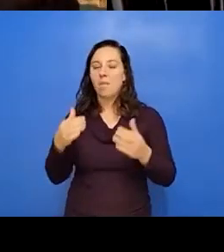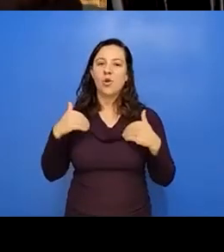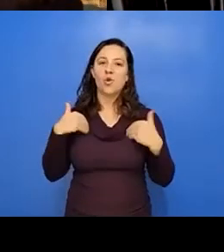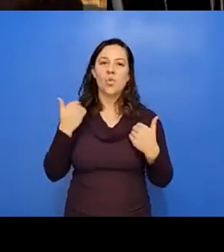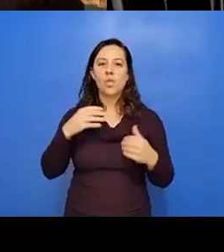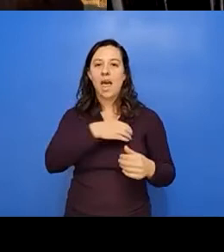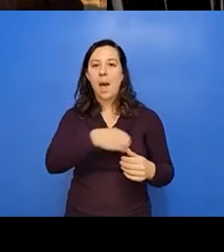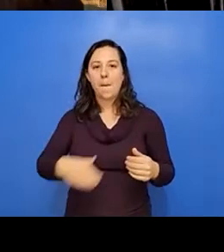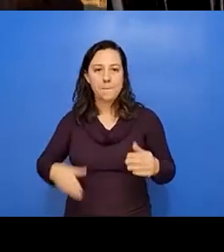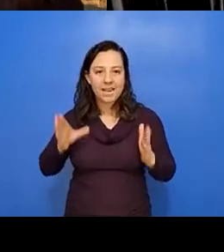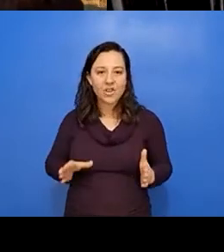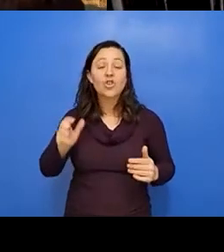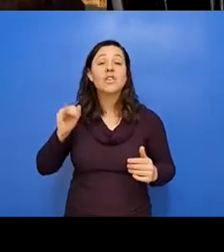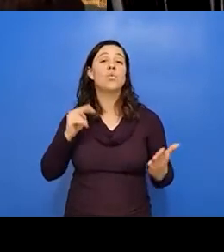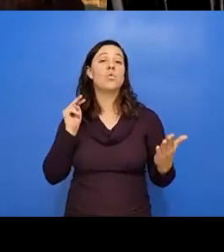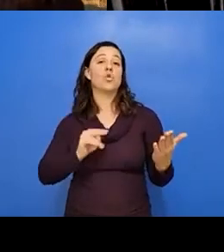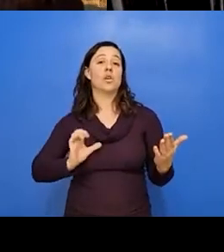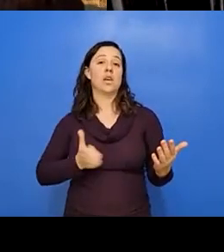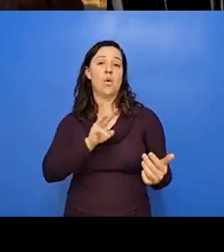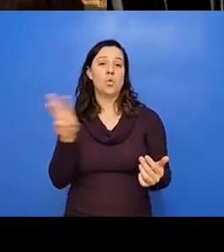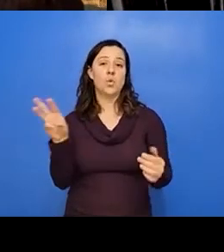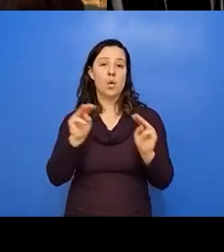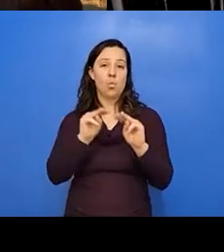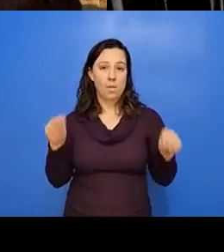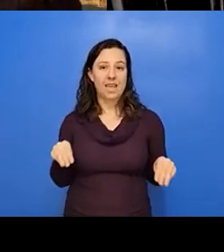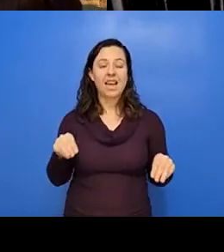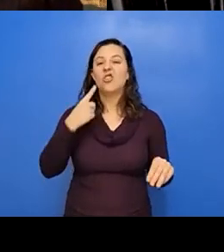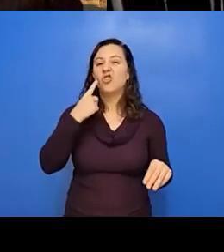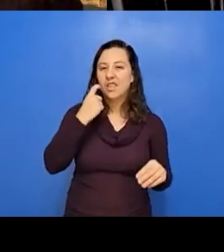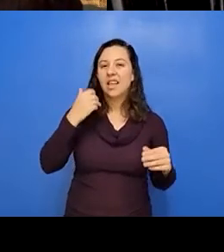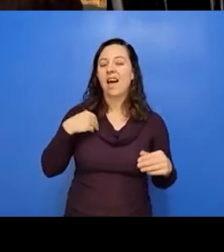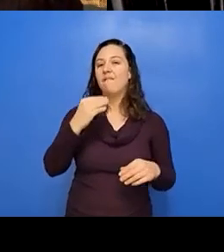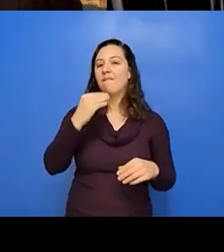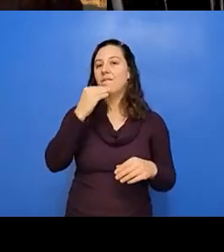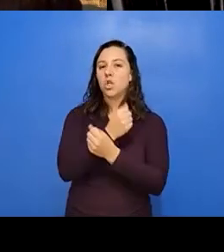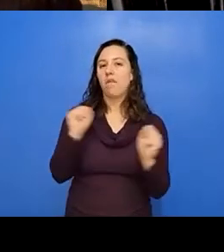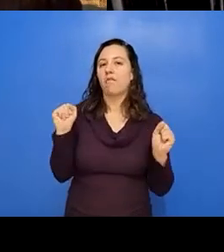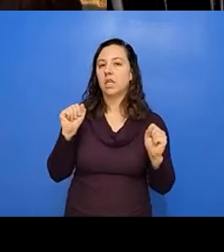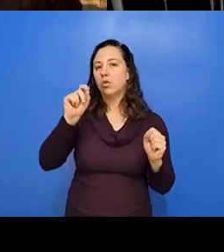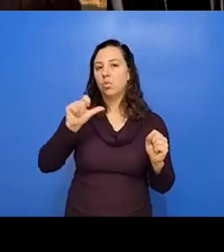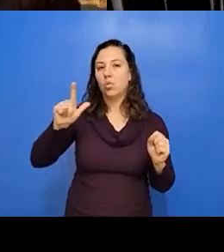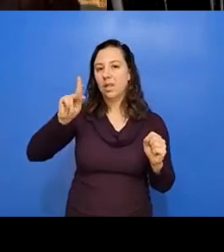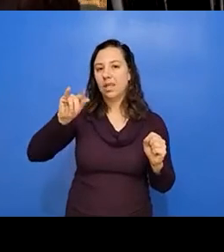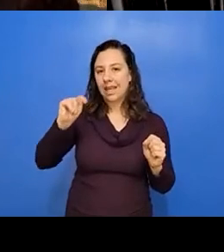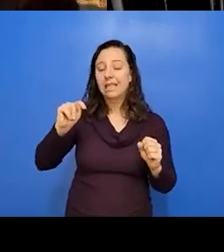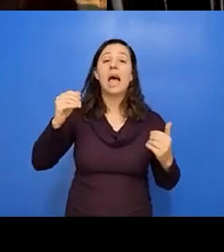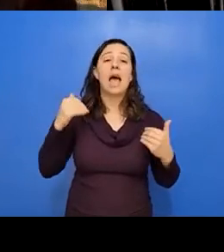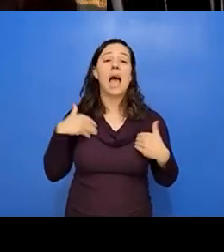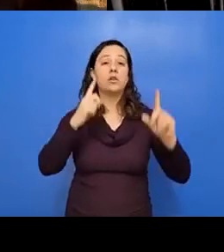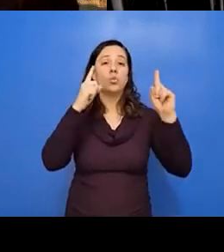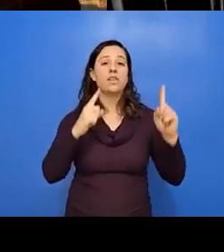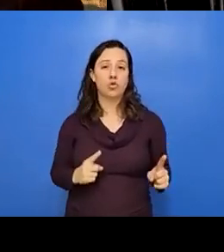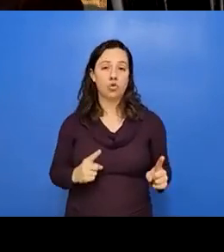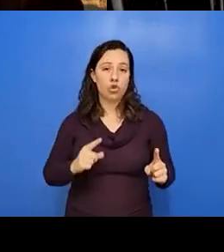website, they just came out with the food sovereignty toolkit. Um, it has resolutions that your tribe can